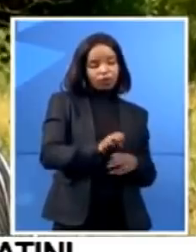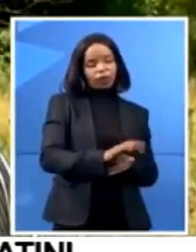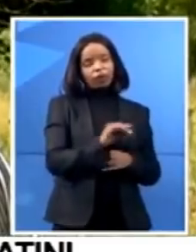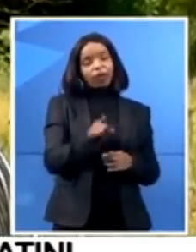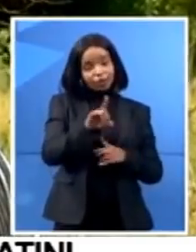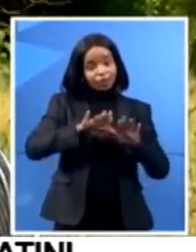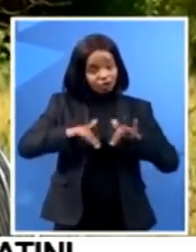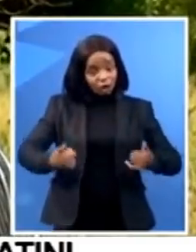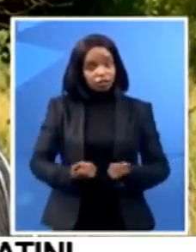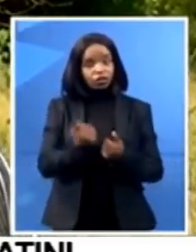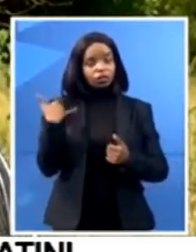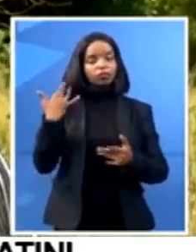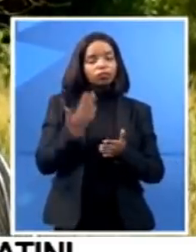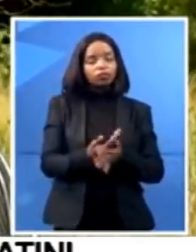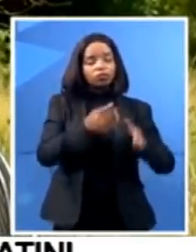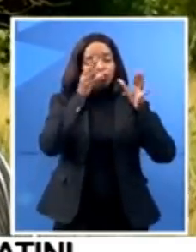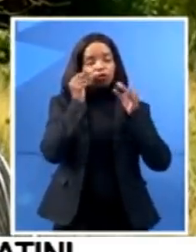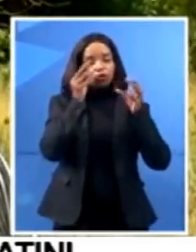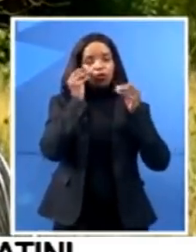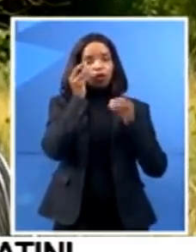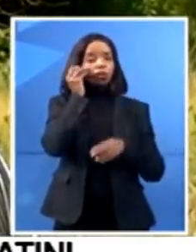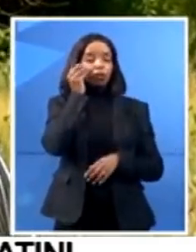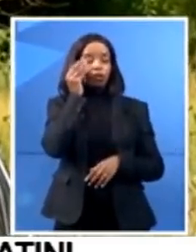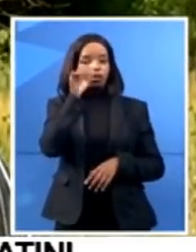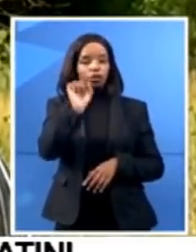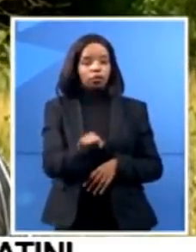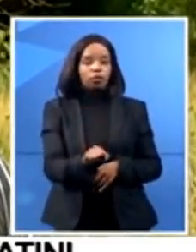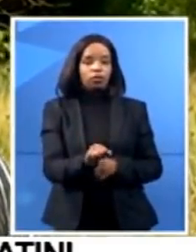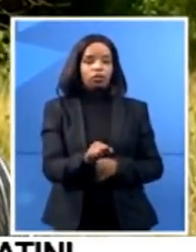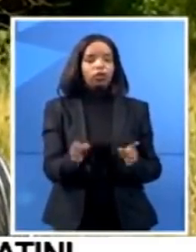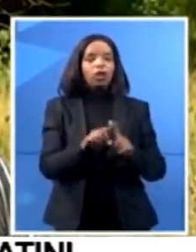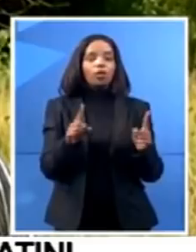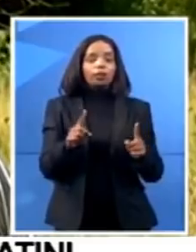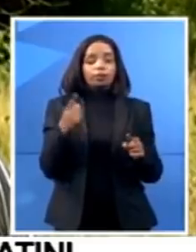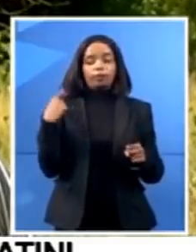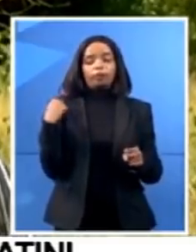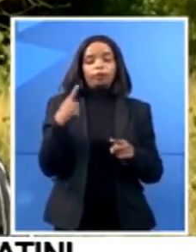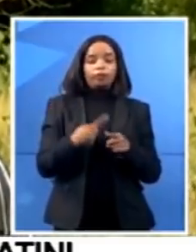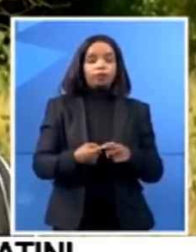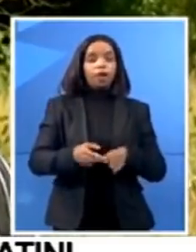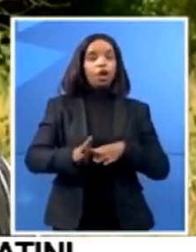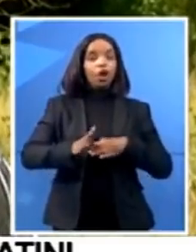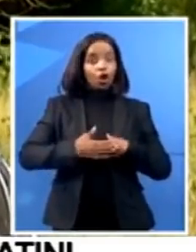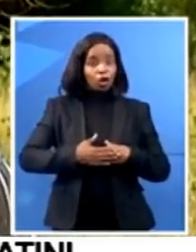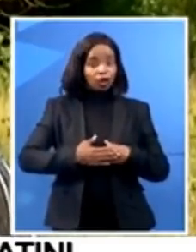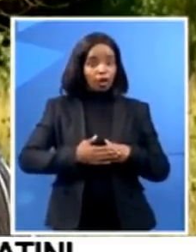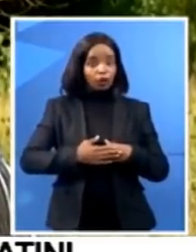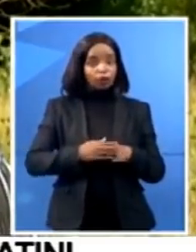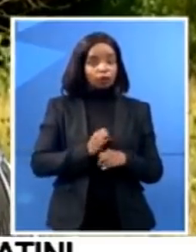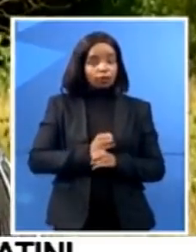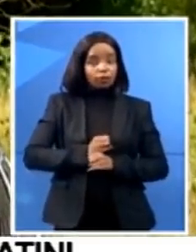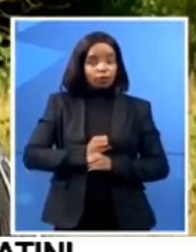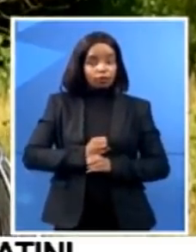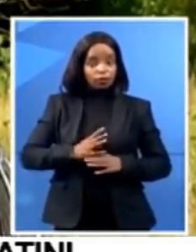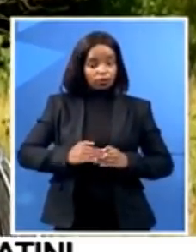issue of the of the observance of the lockdown, my own observation for the whole of where I've traveled around here